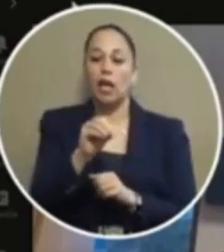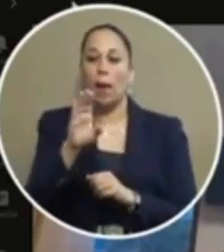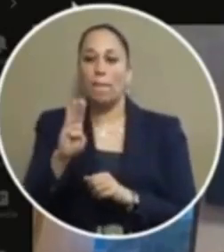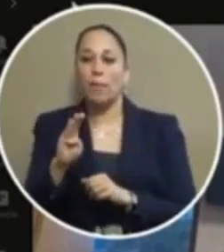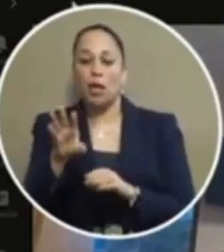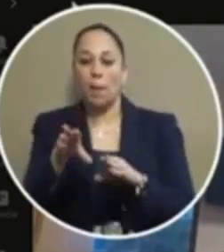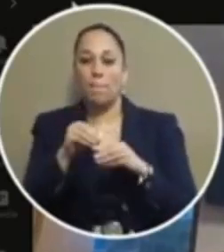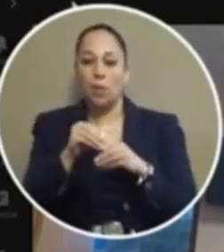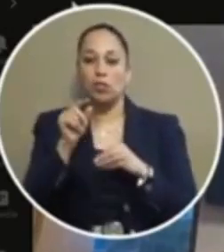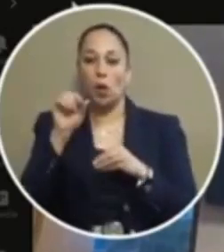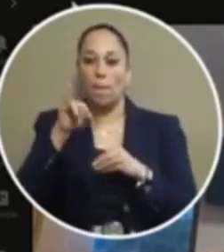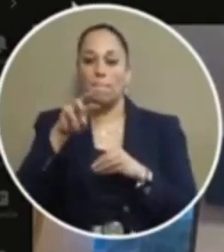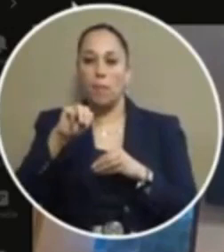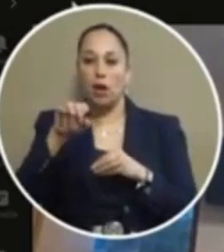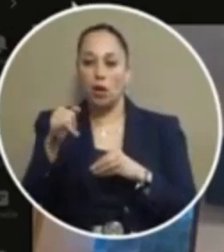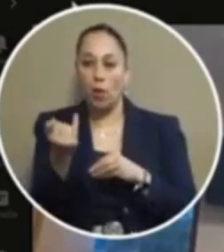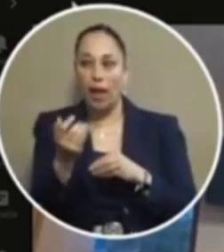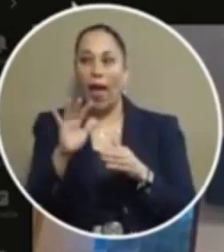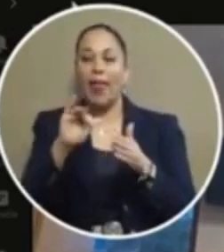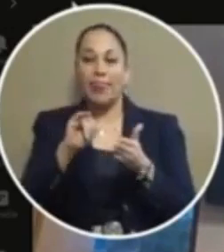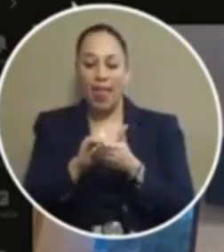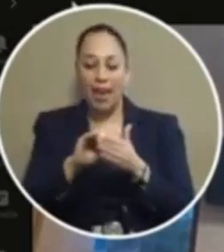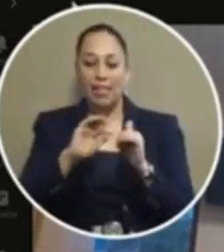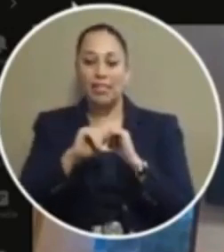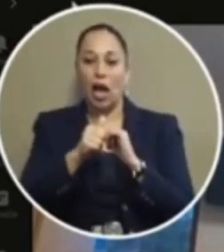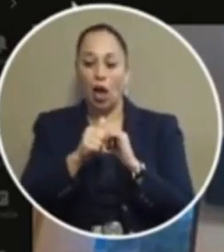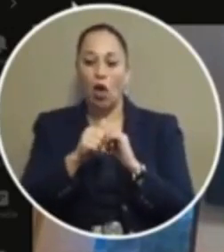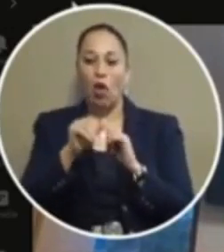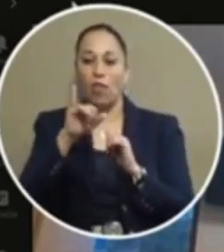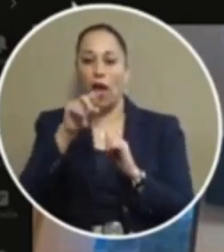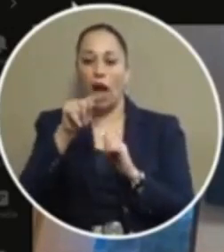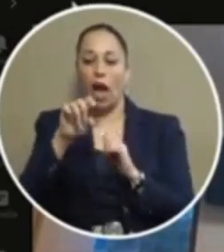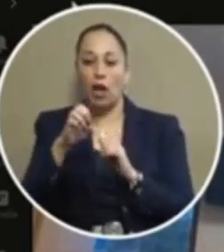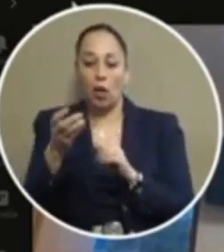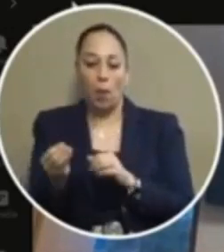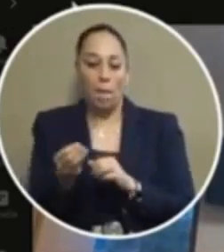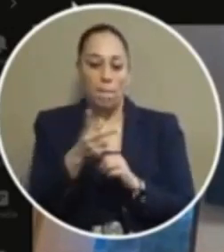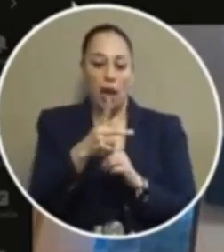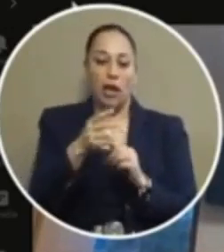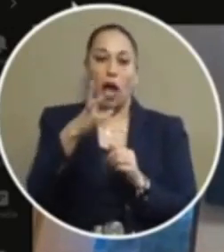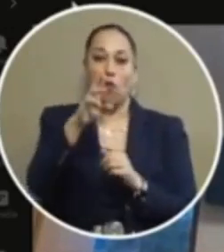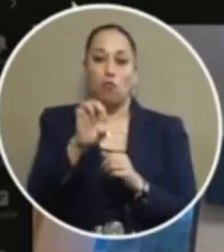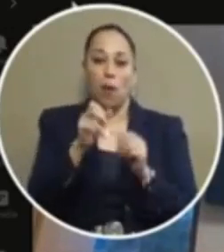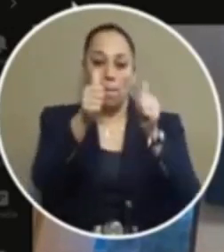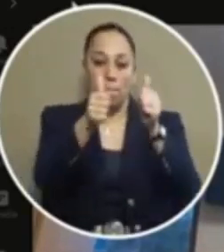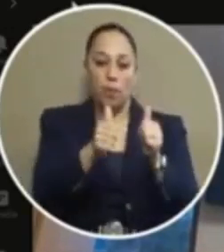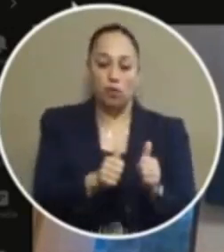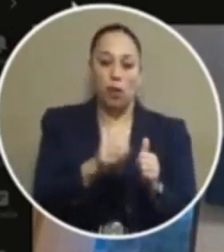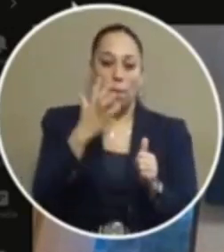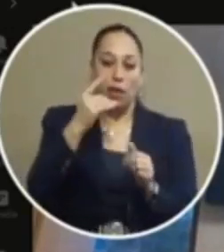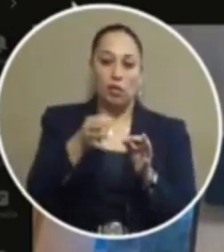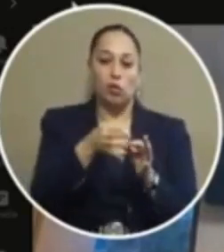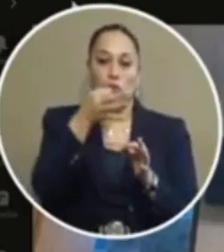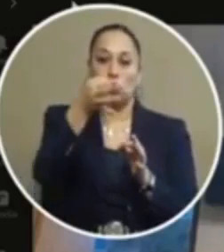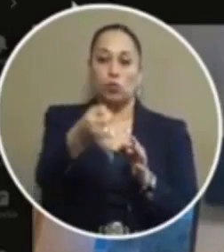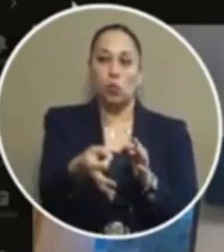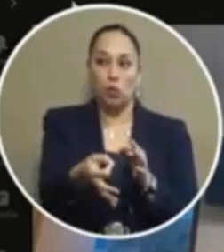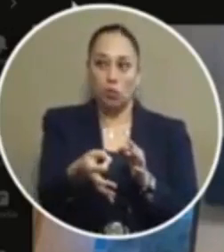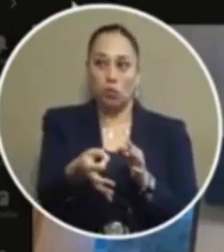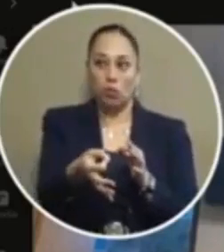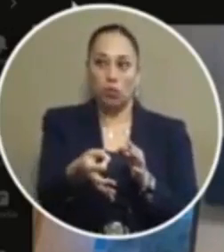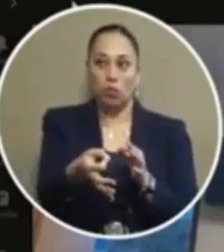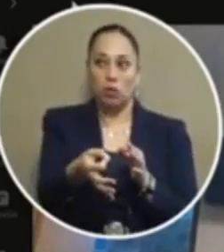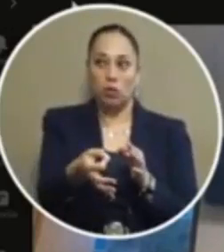marijuana offense that was the way the item was brought back and reposted because it was postponed um